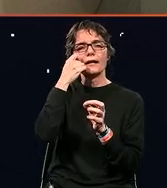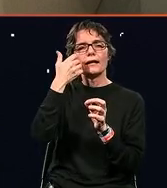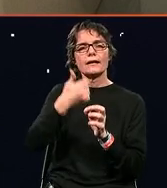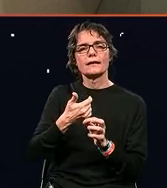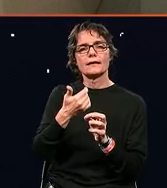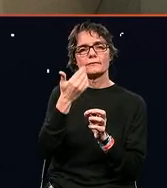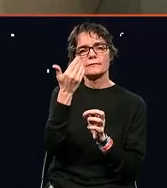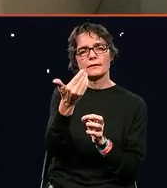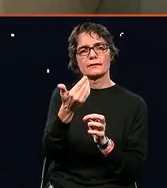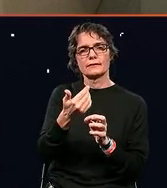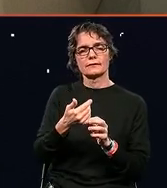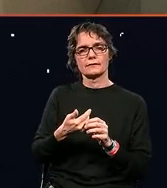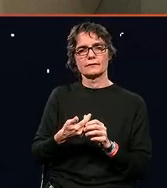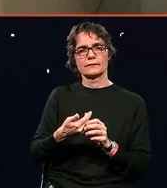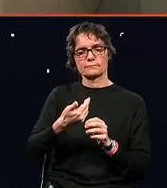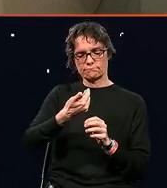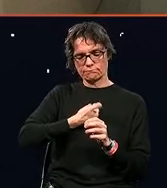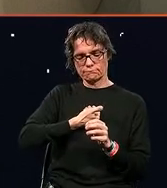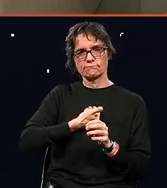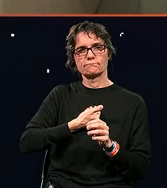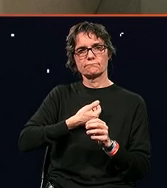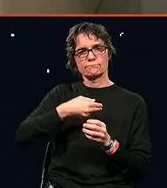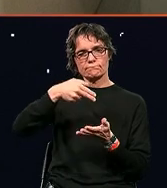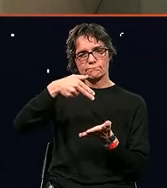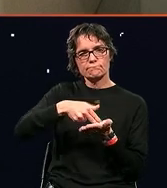human. Be present.